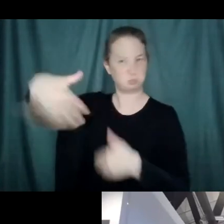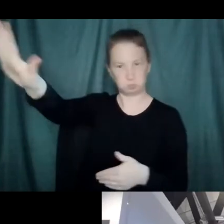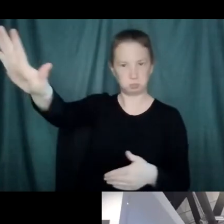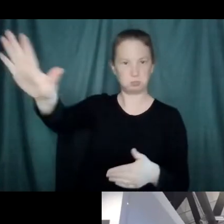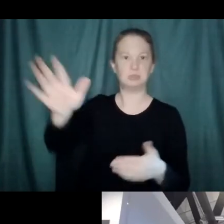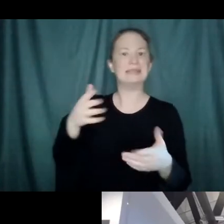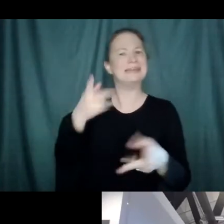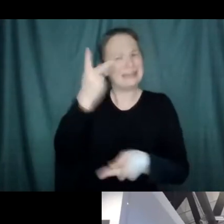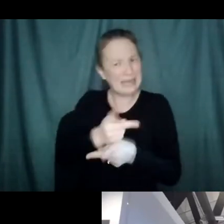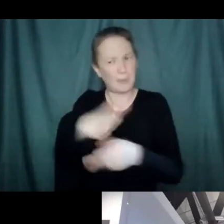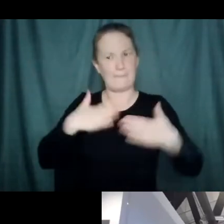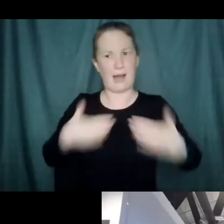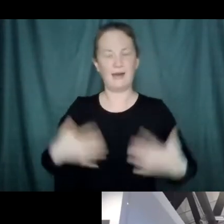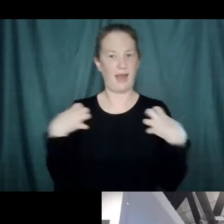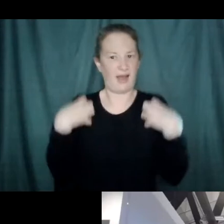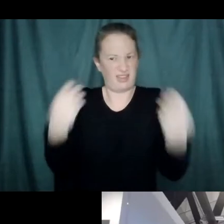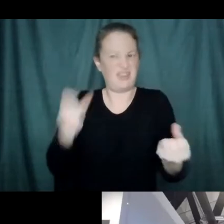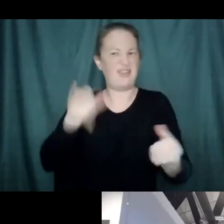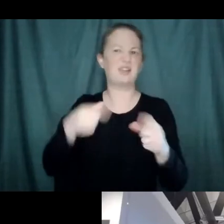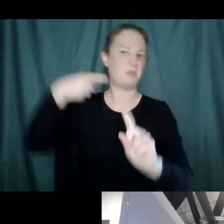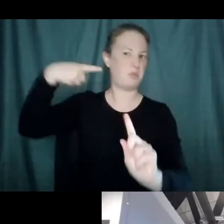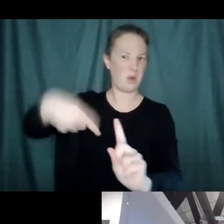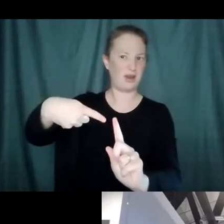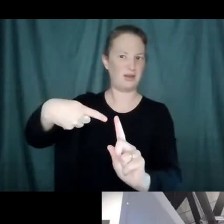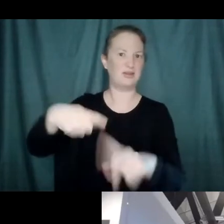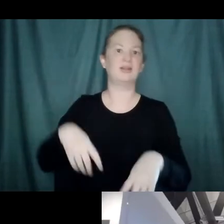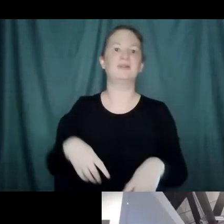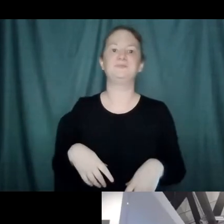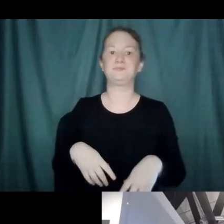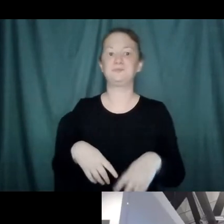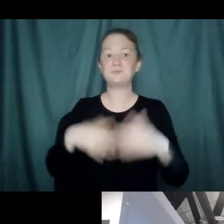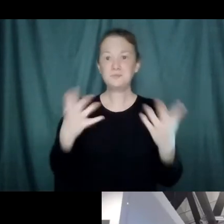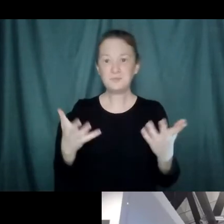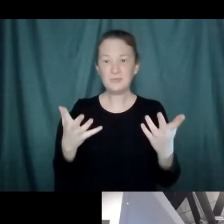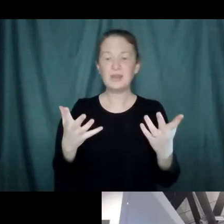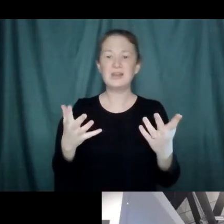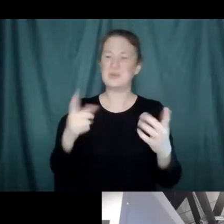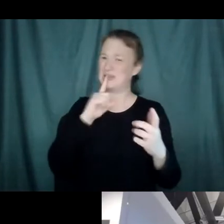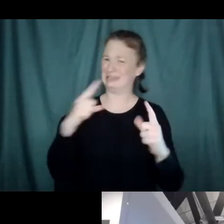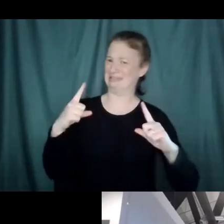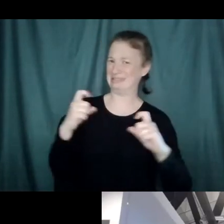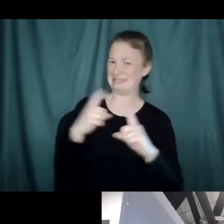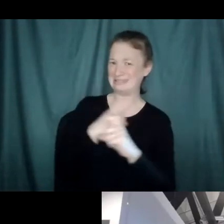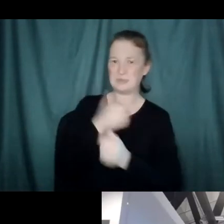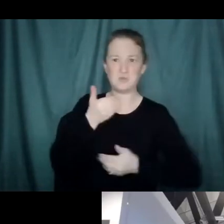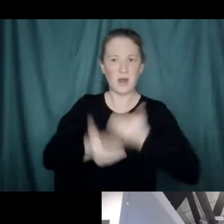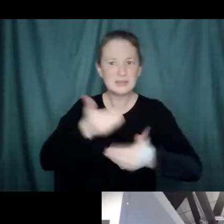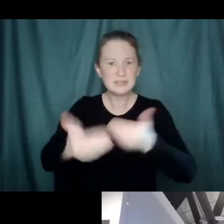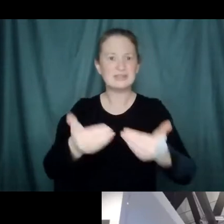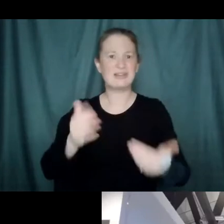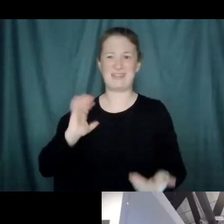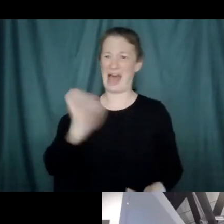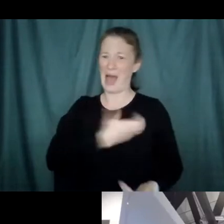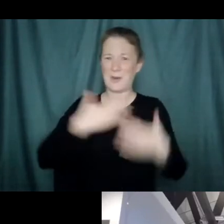keep figuring out what's you and what's not you is pretty complicated, not only because we are covered with